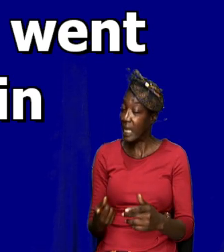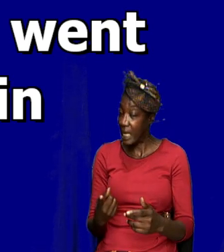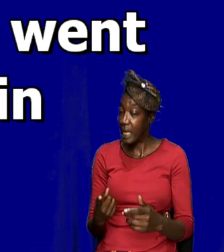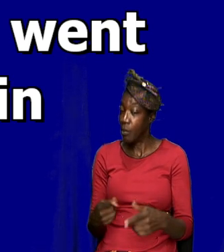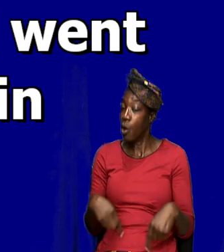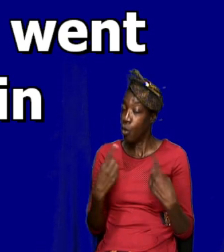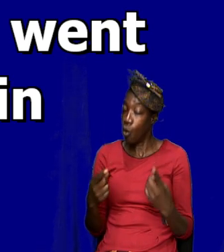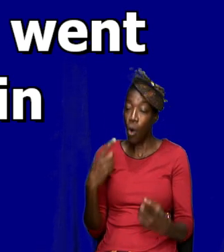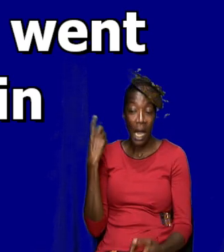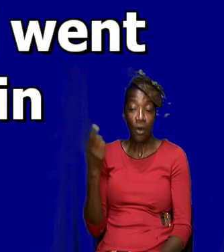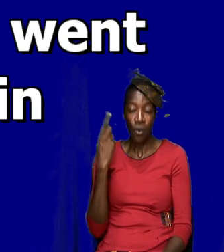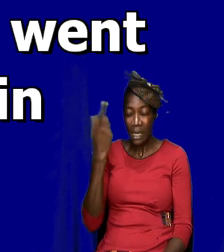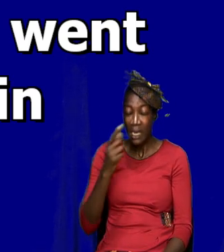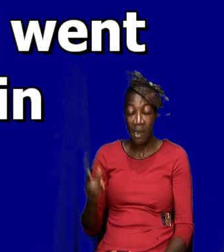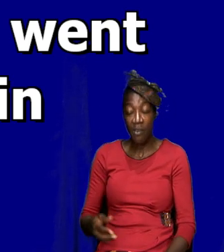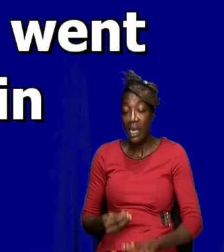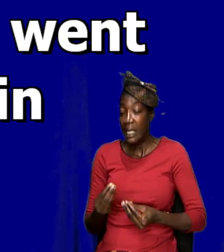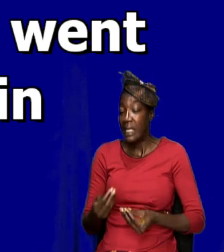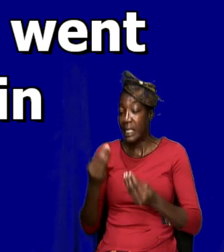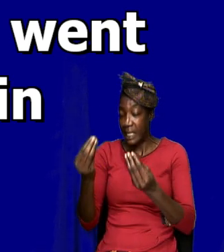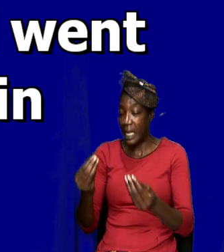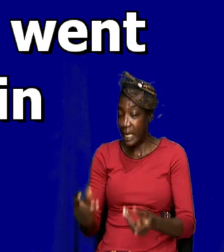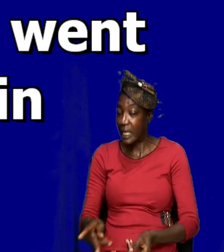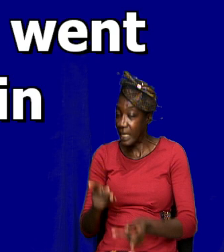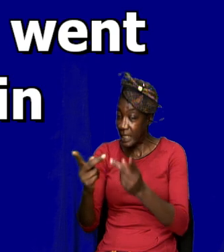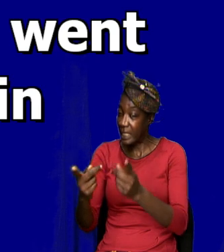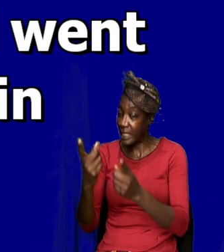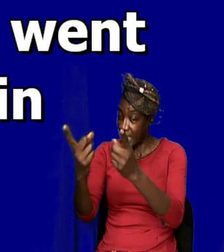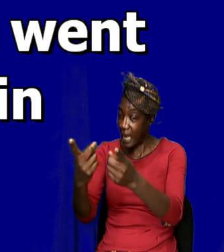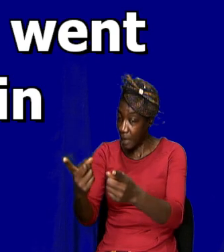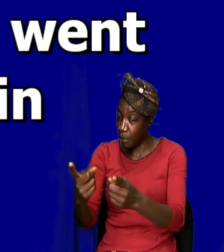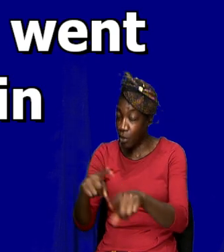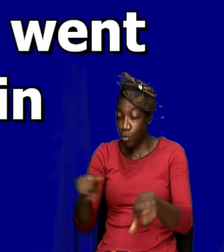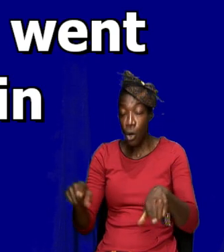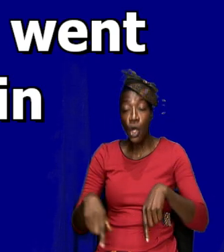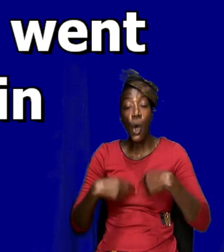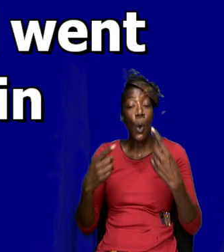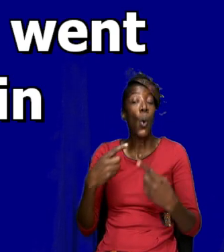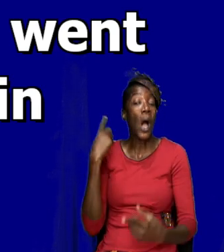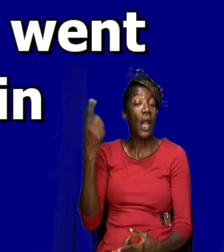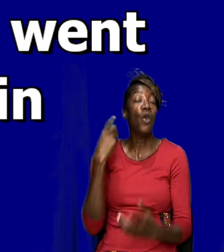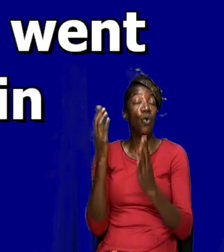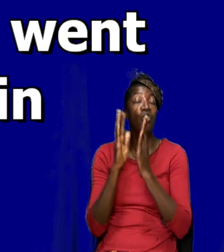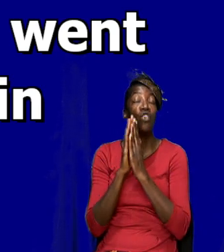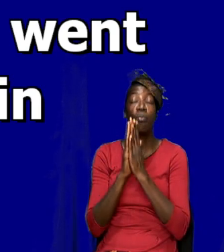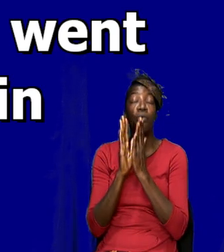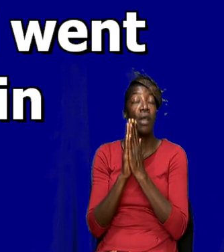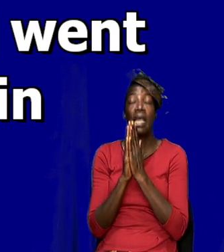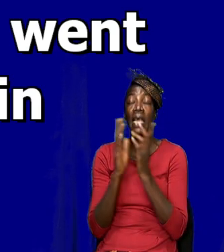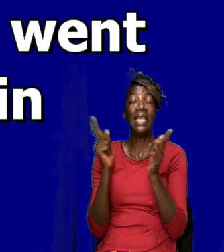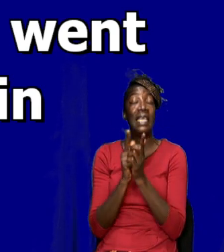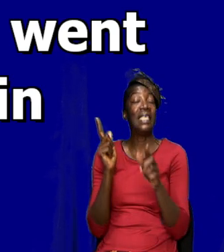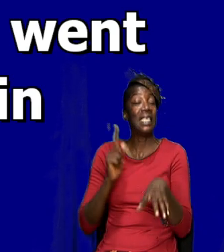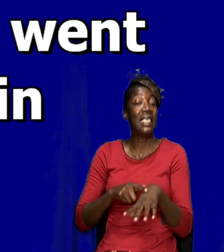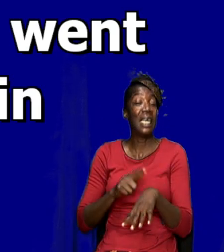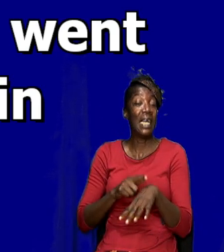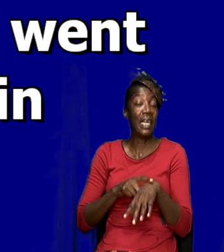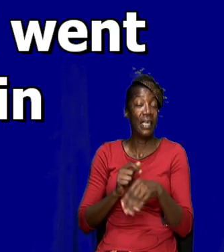even carry his disciples, but he would leave them and he would go alone to pray. This is one of the few times